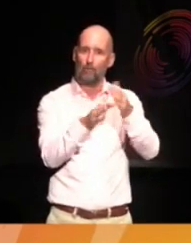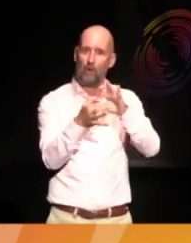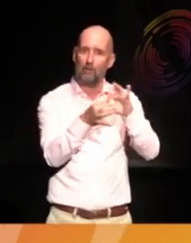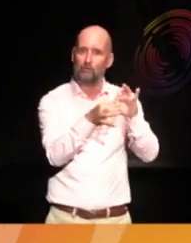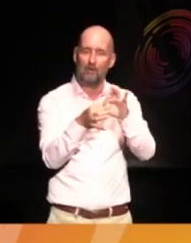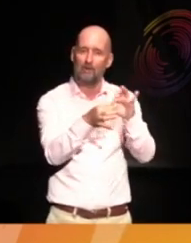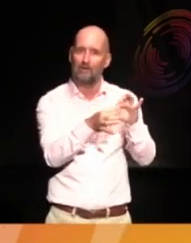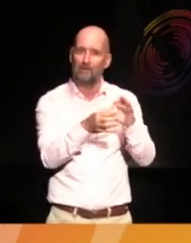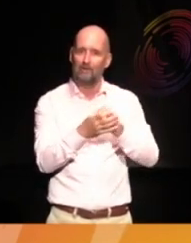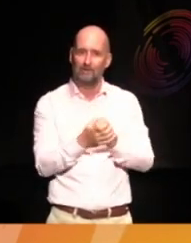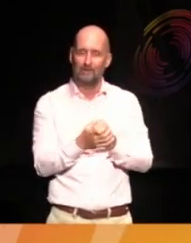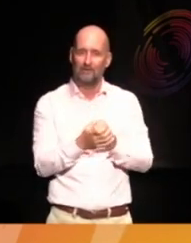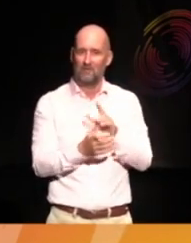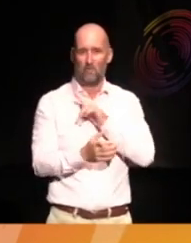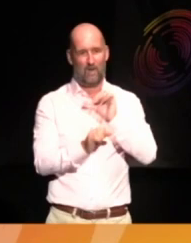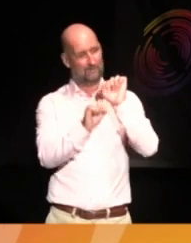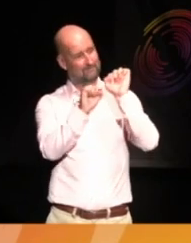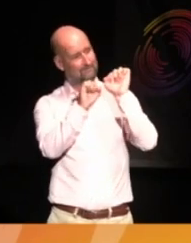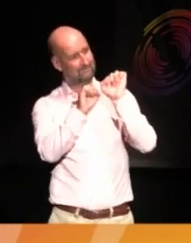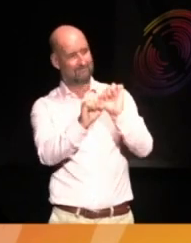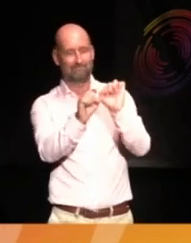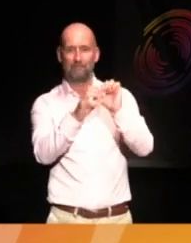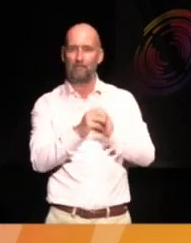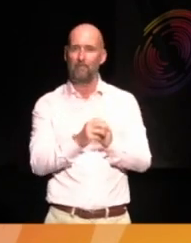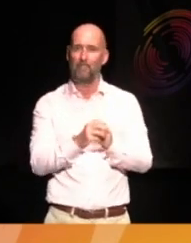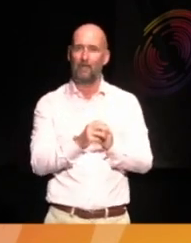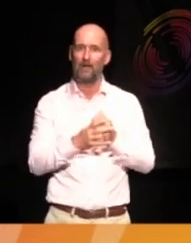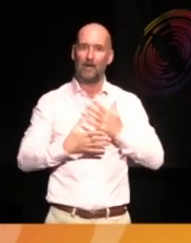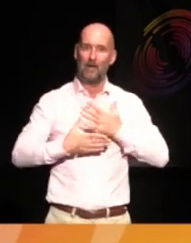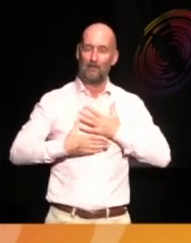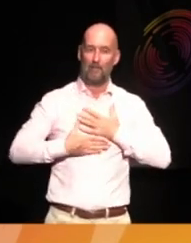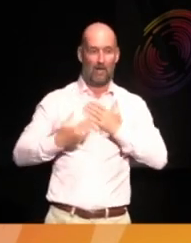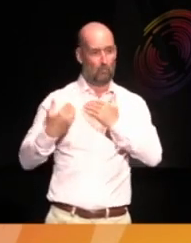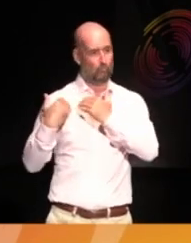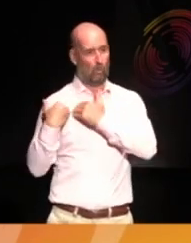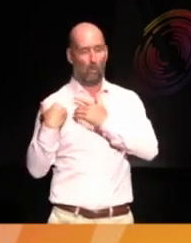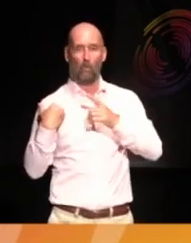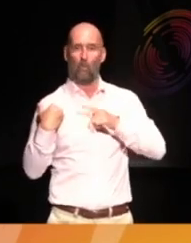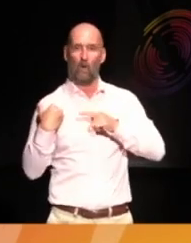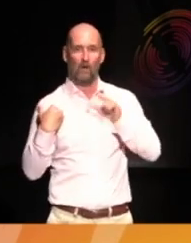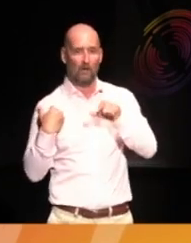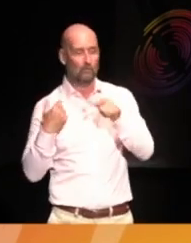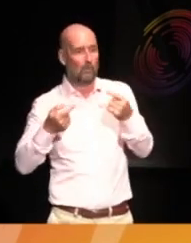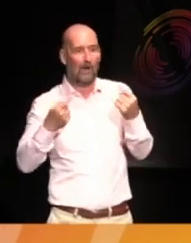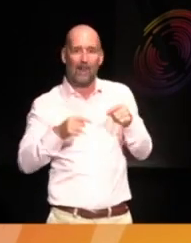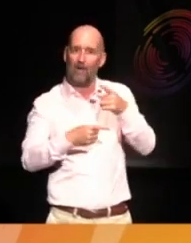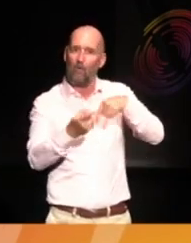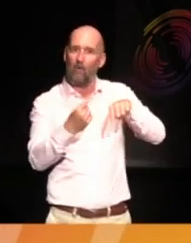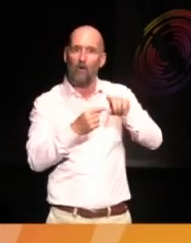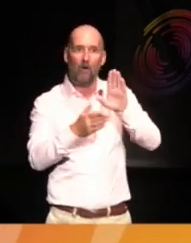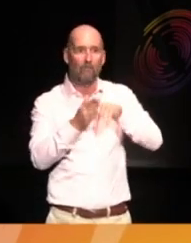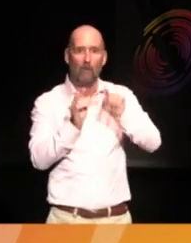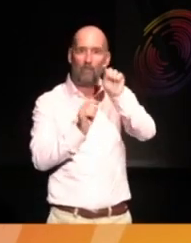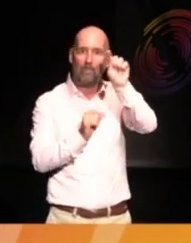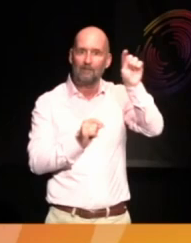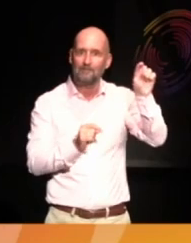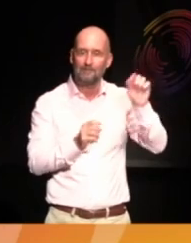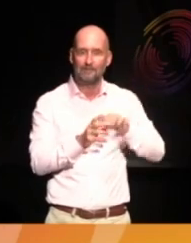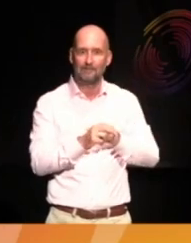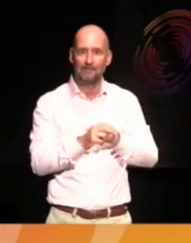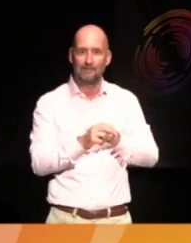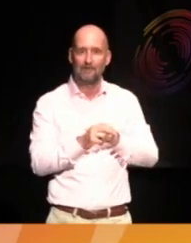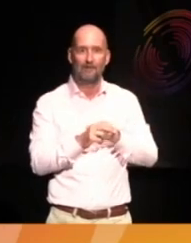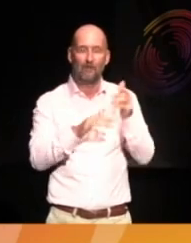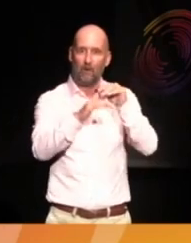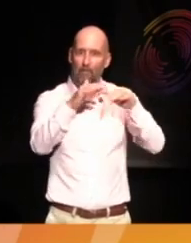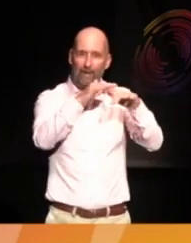from experts. I'm an archaeologist, but then my role as an archaeologist was more like that, to allow voices from the other, voices from beneath,